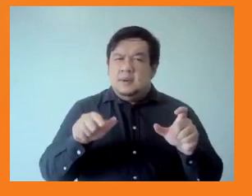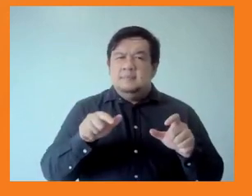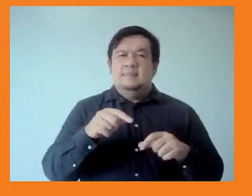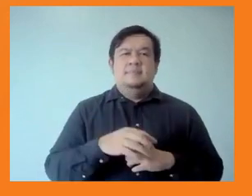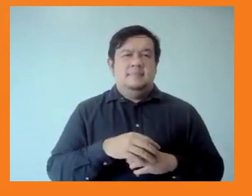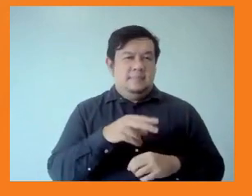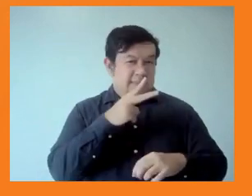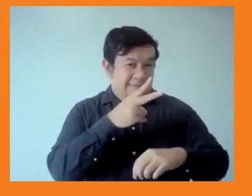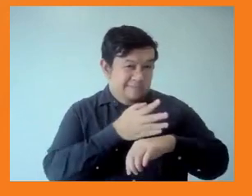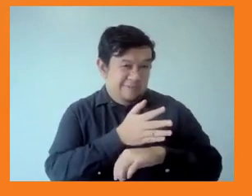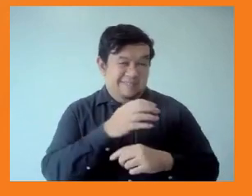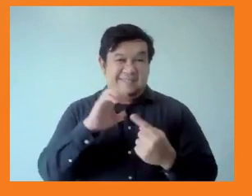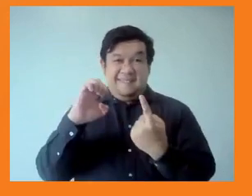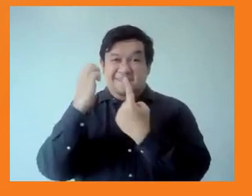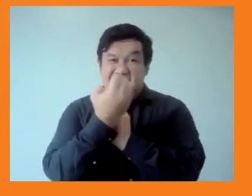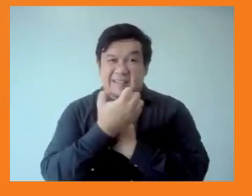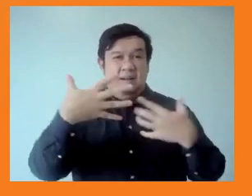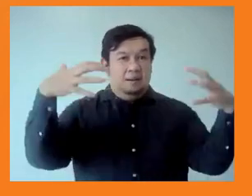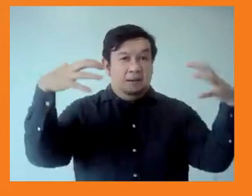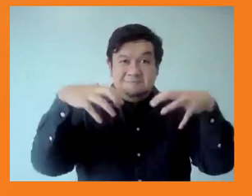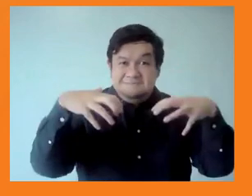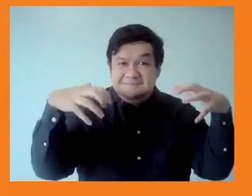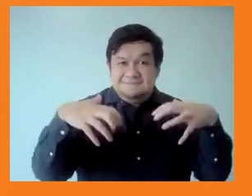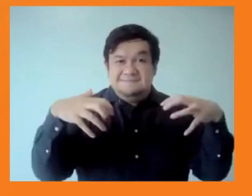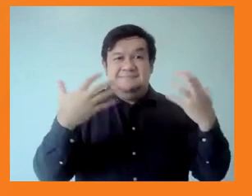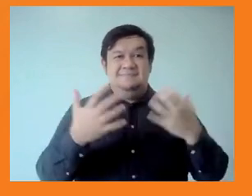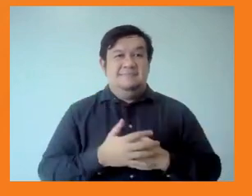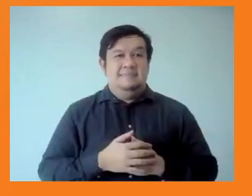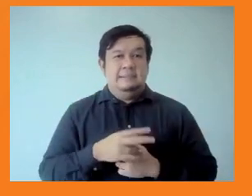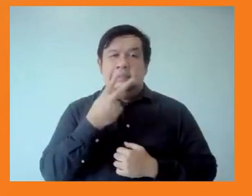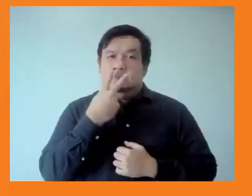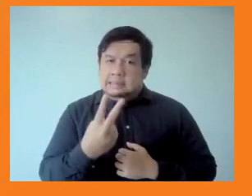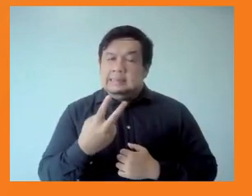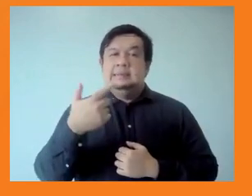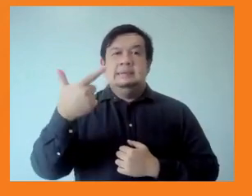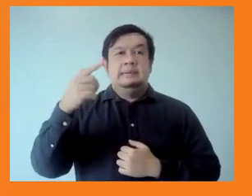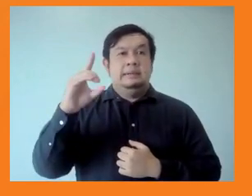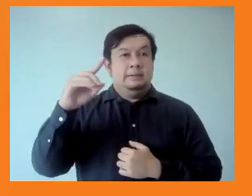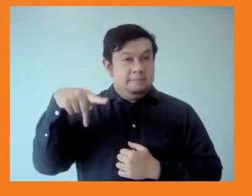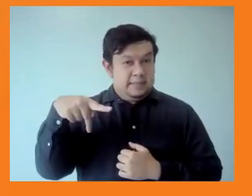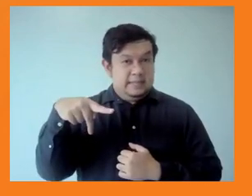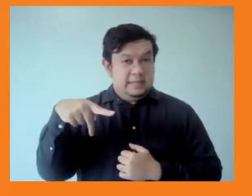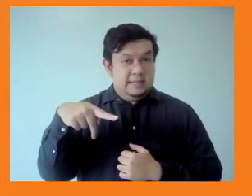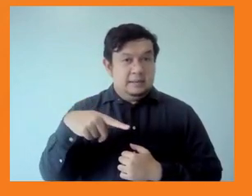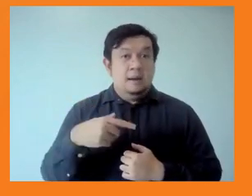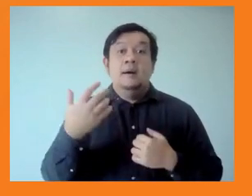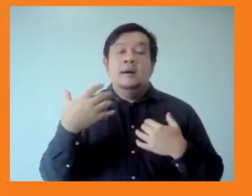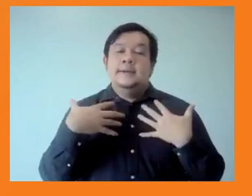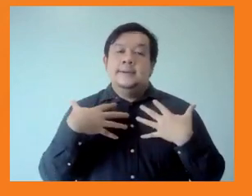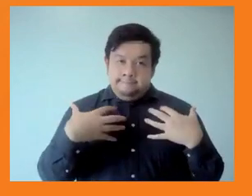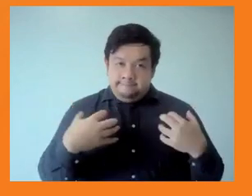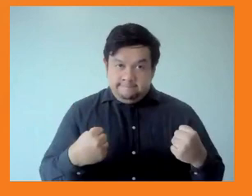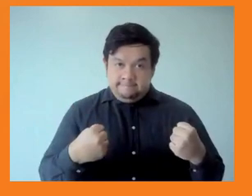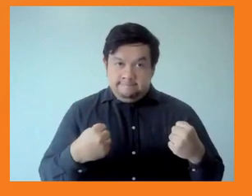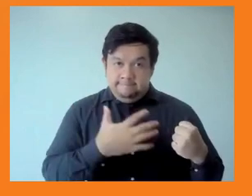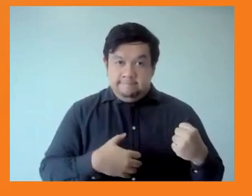sprawl. Yet GDP does not allow for the health of our children, the quality of their education, or the joy of their play.